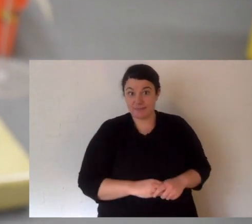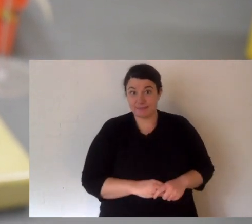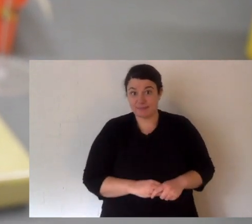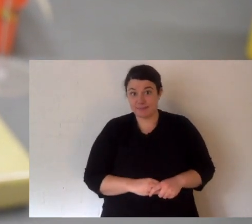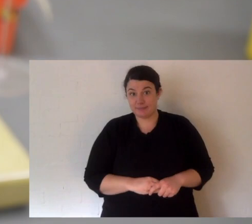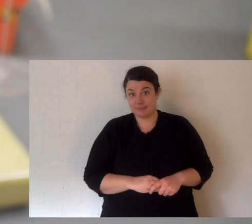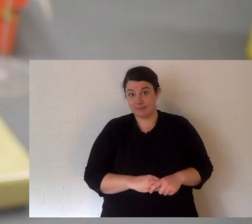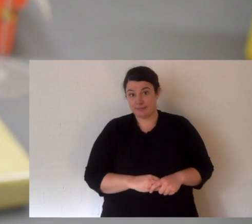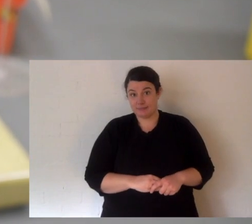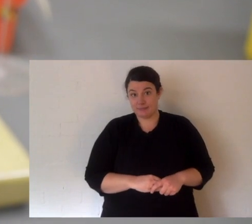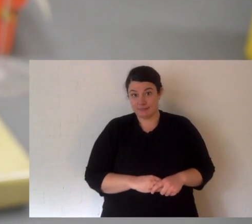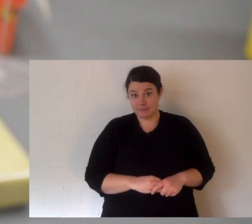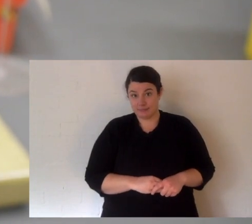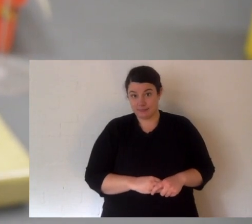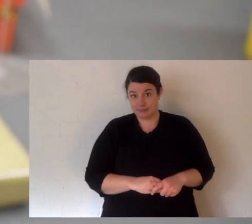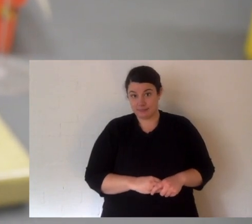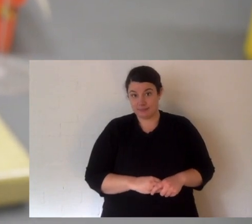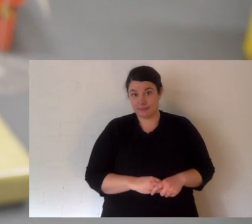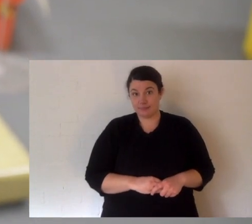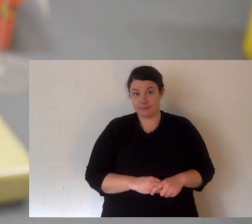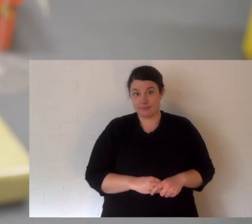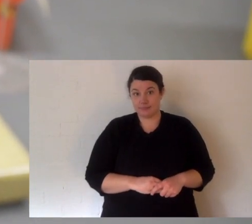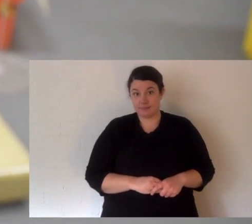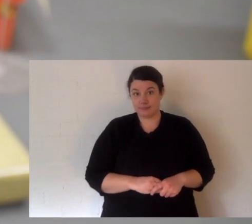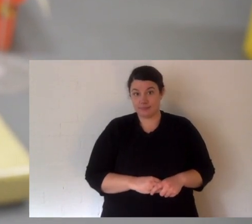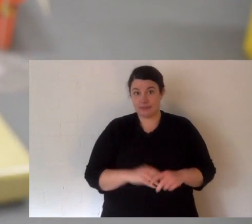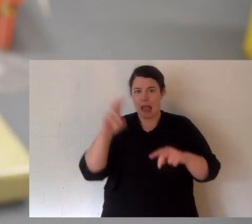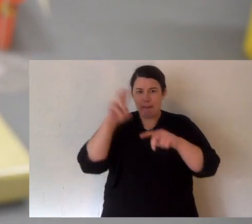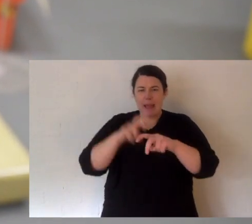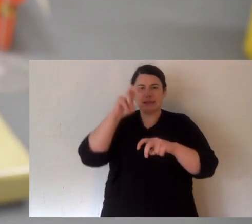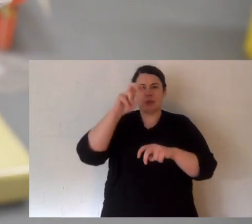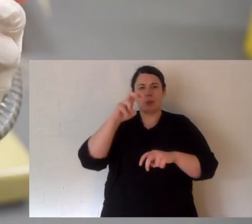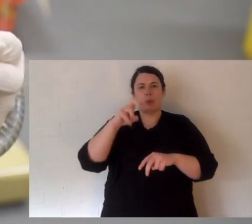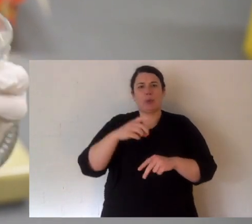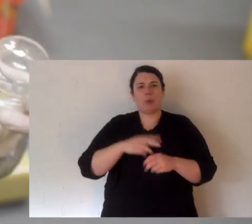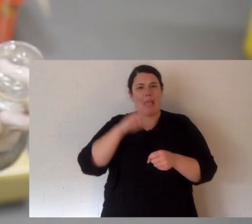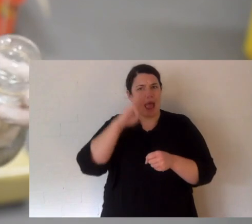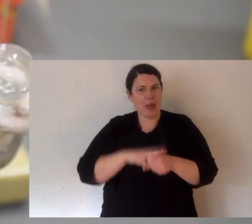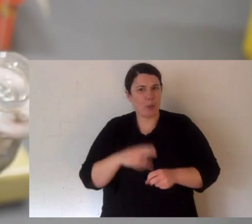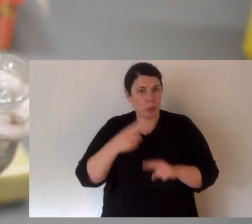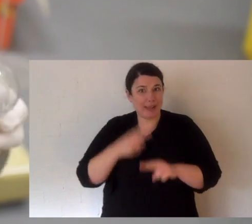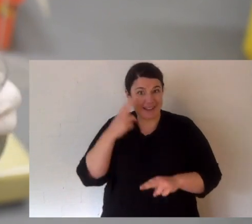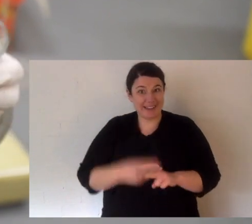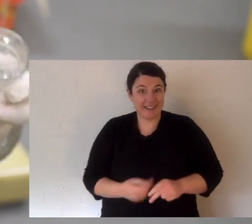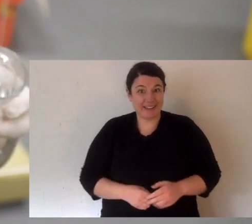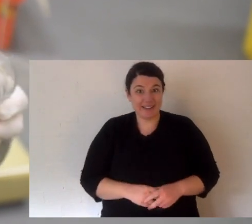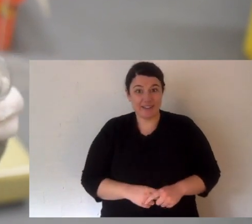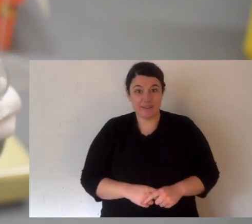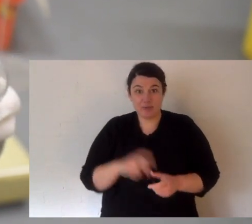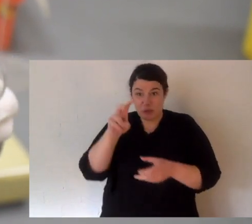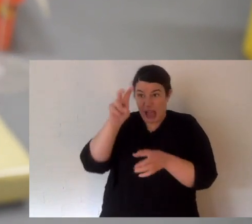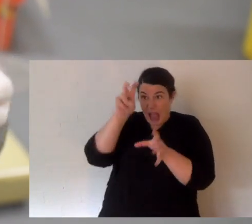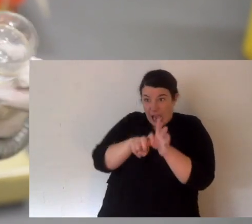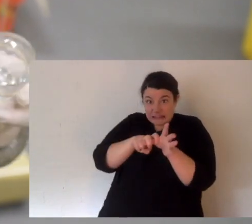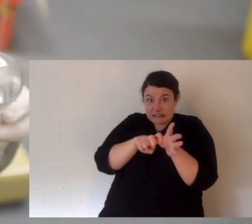Now you can see the snake's nice and calm. That's happened. It's finished. Now I put it back in its cage and in about an hour